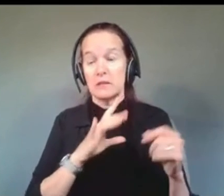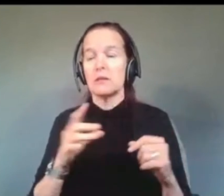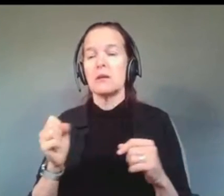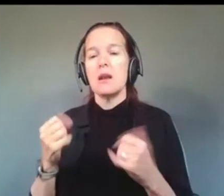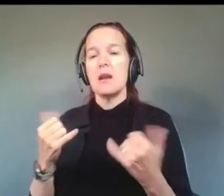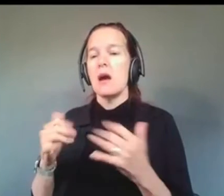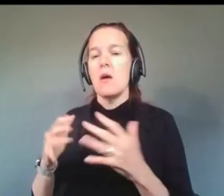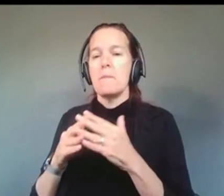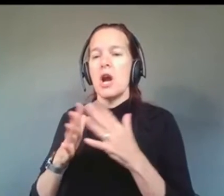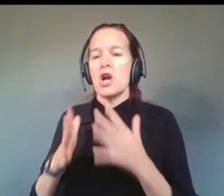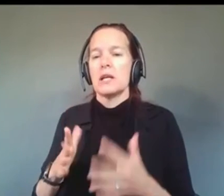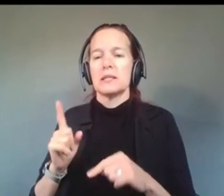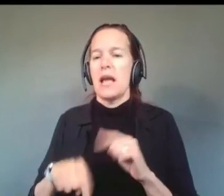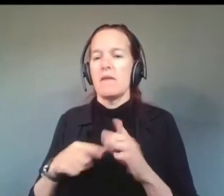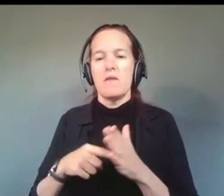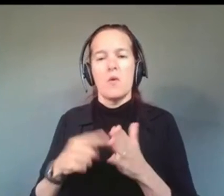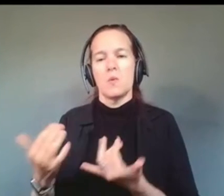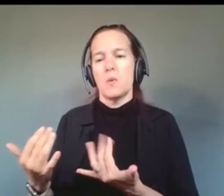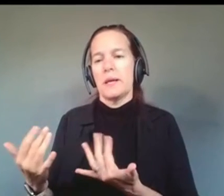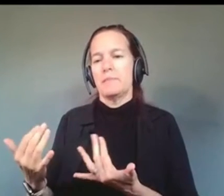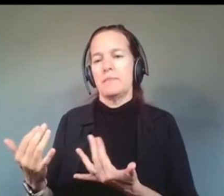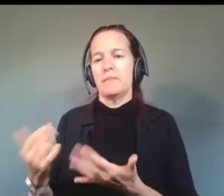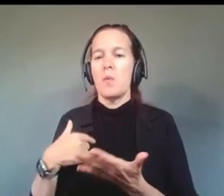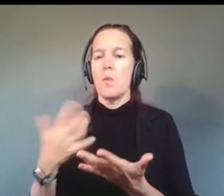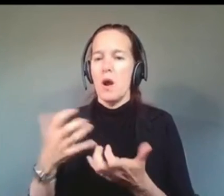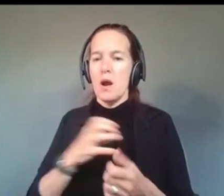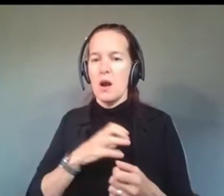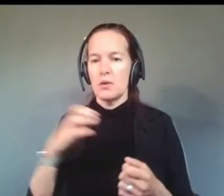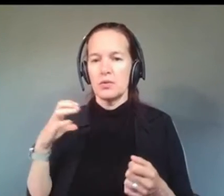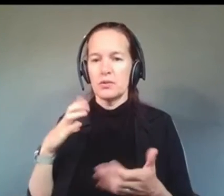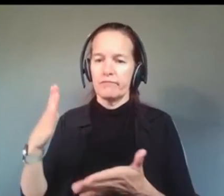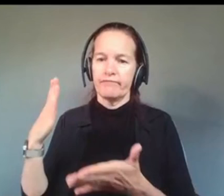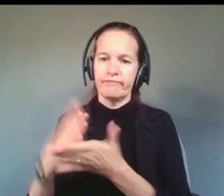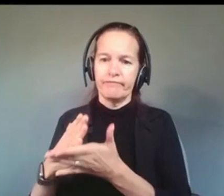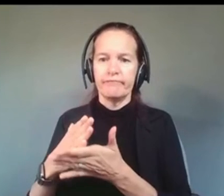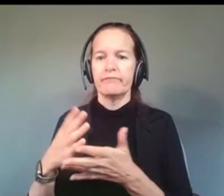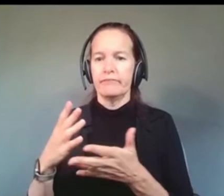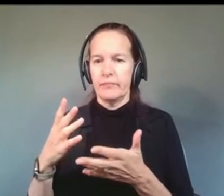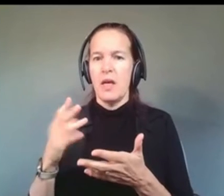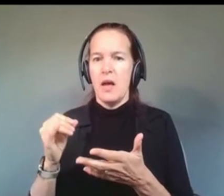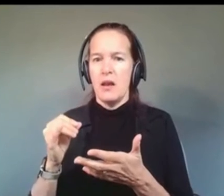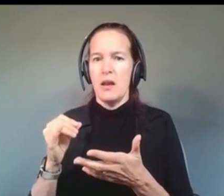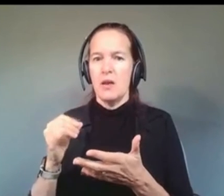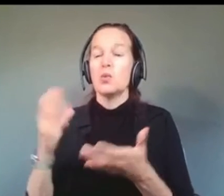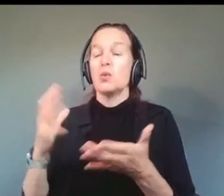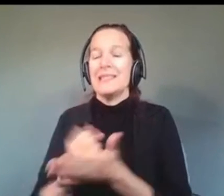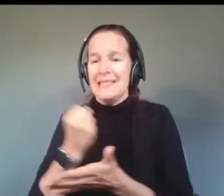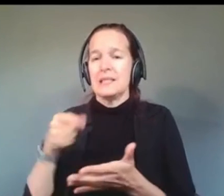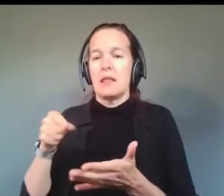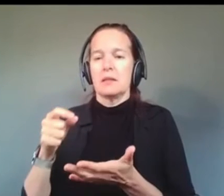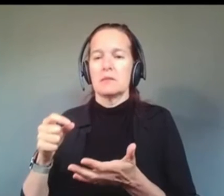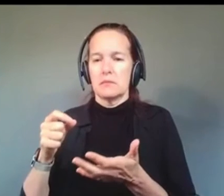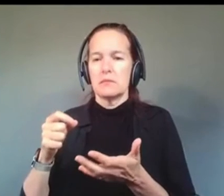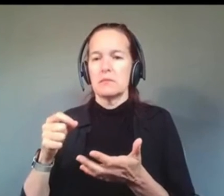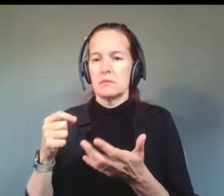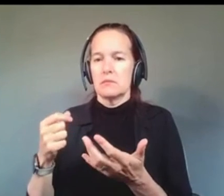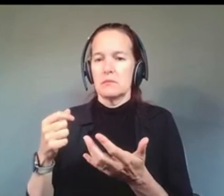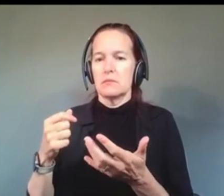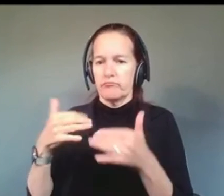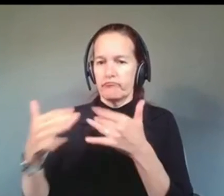We ask that Congress seize this opportunity to lower prescription drug prices through these popular policies.